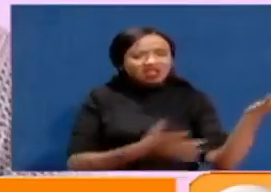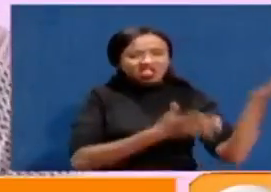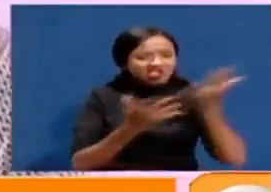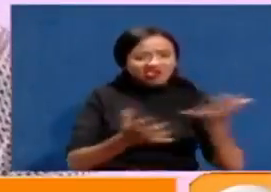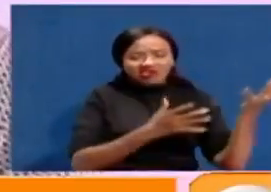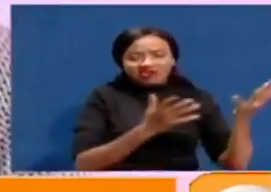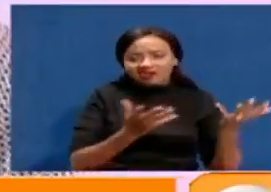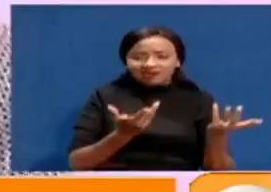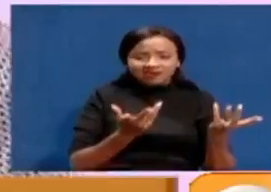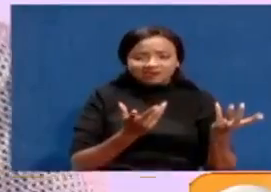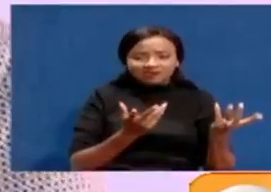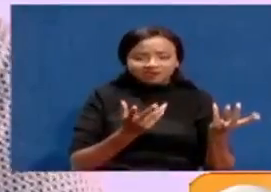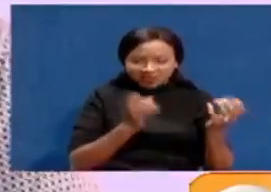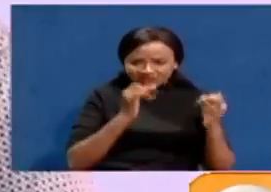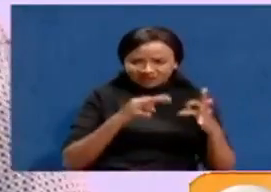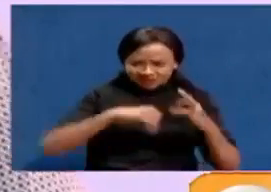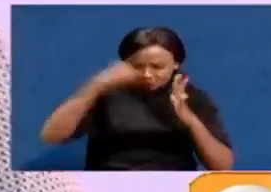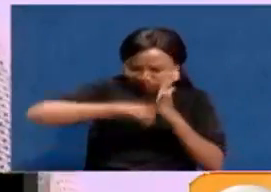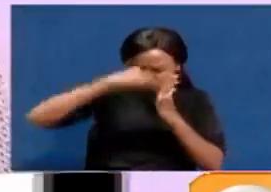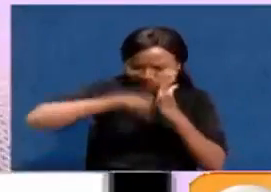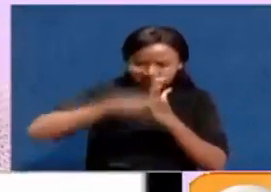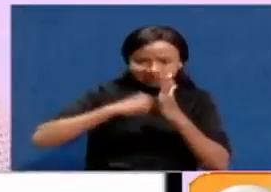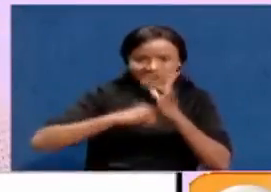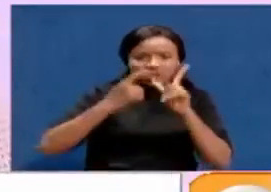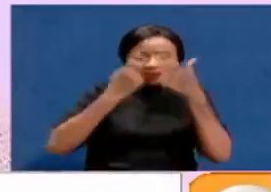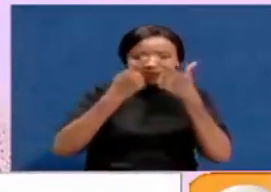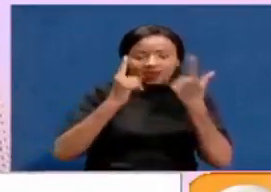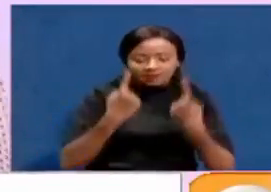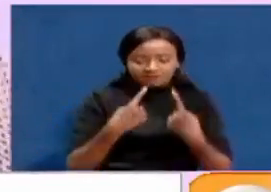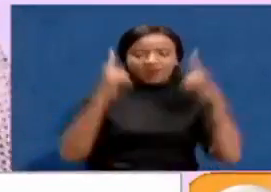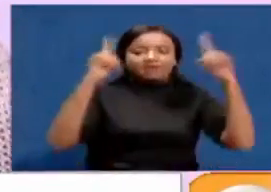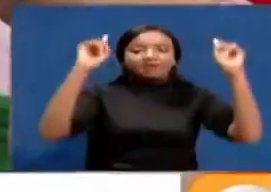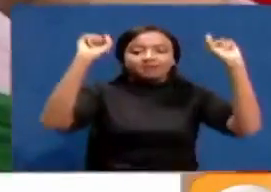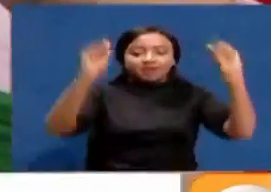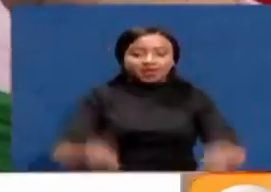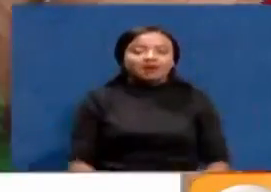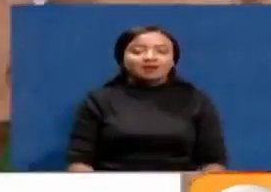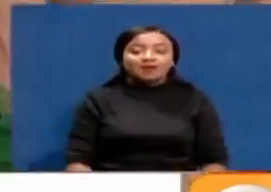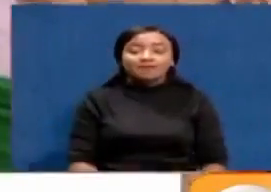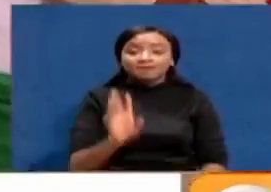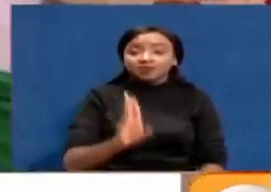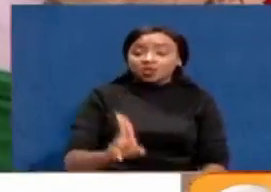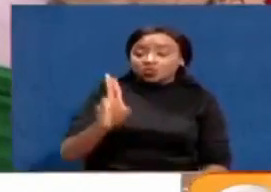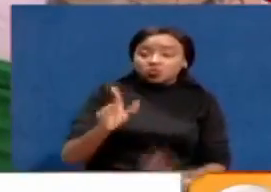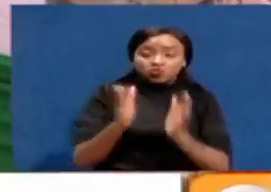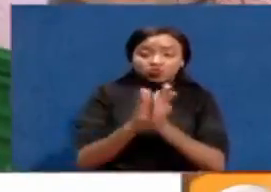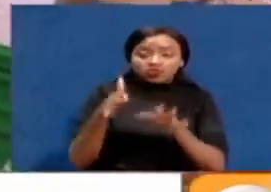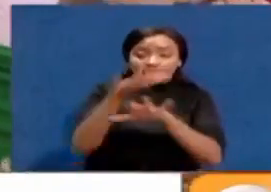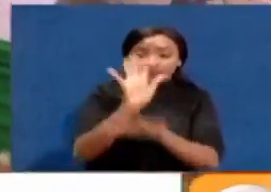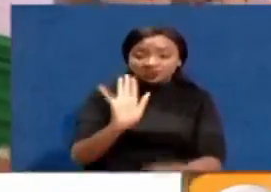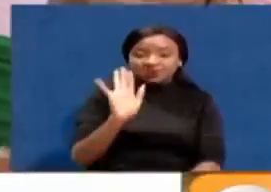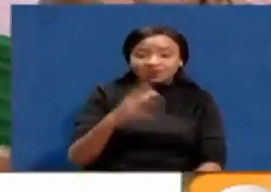no task is too difficult for us to undertake as a country. President Huru Kenyatta and his deputy